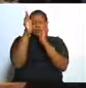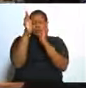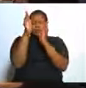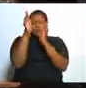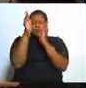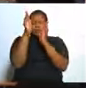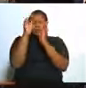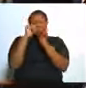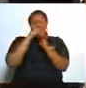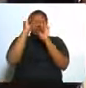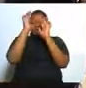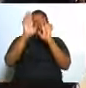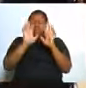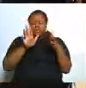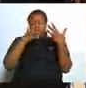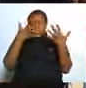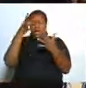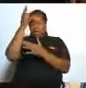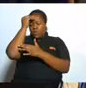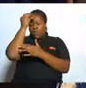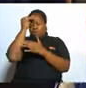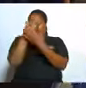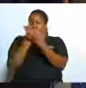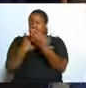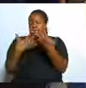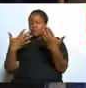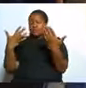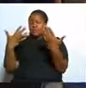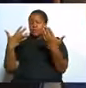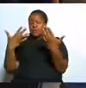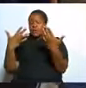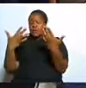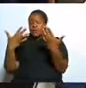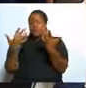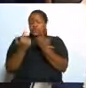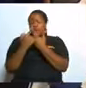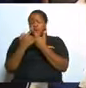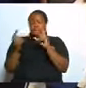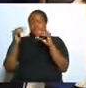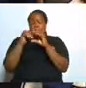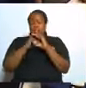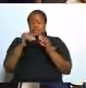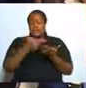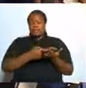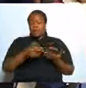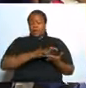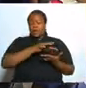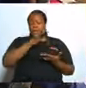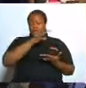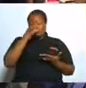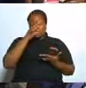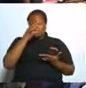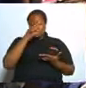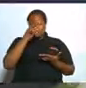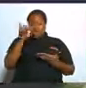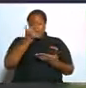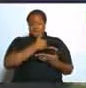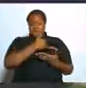no matter how we learn these things but if the holy spirit will not be in us